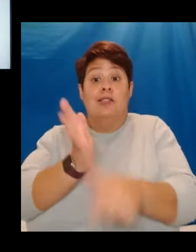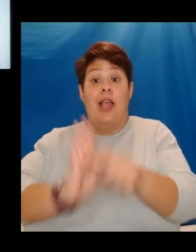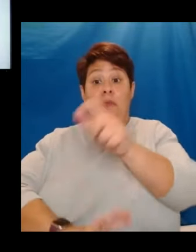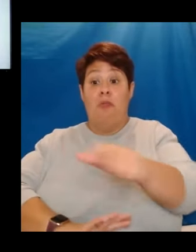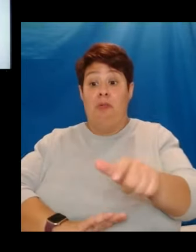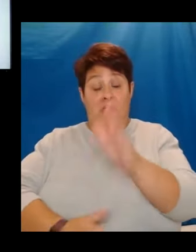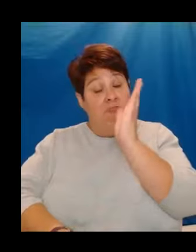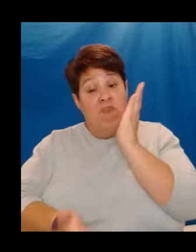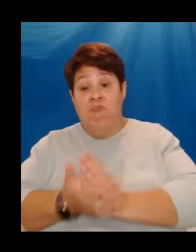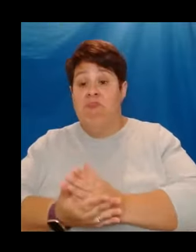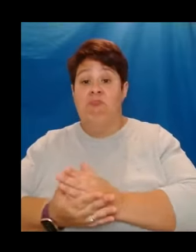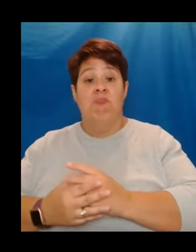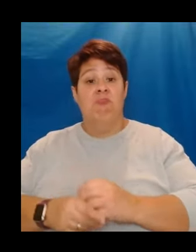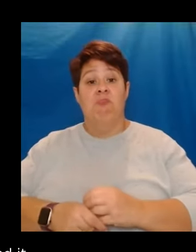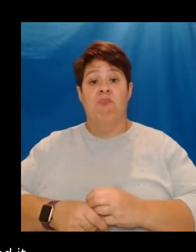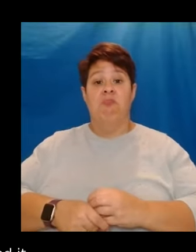totally.